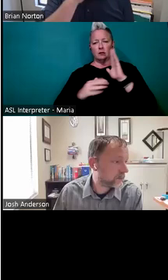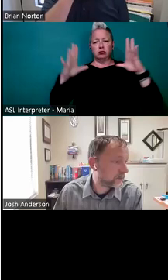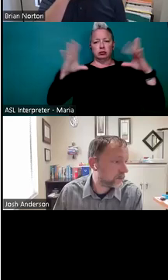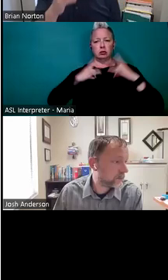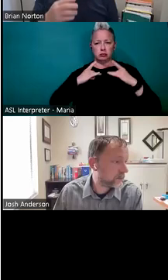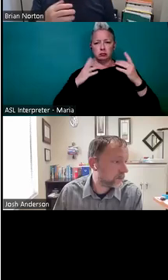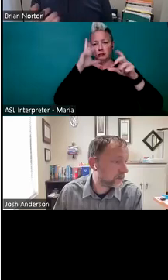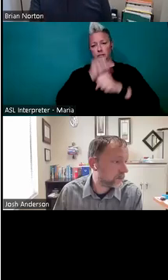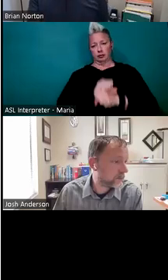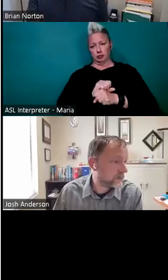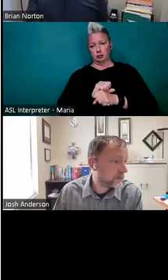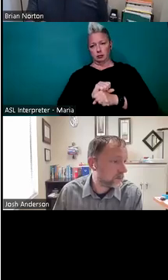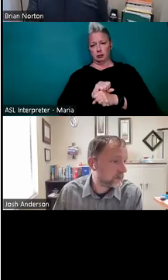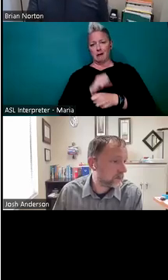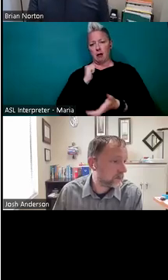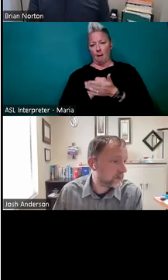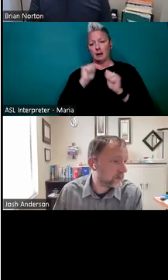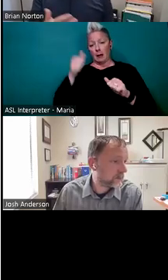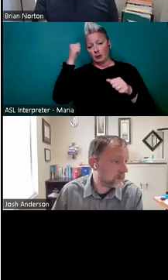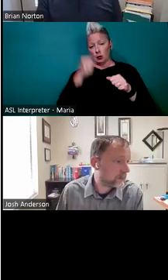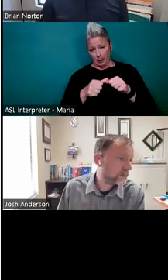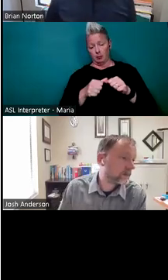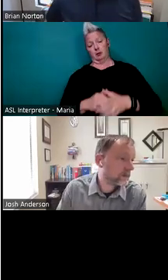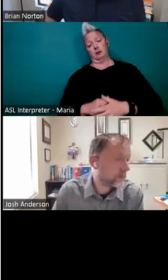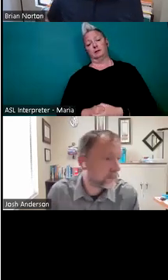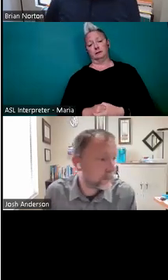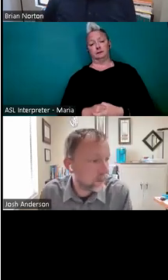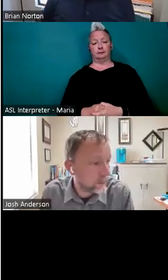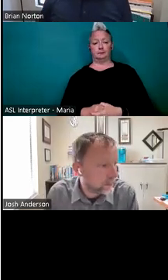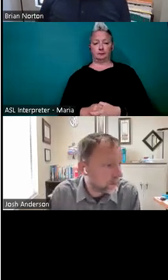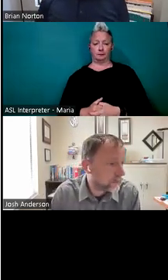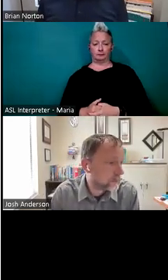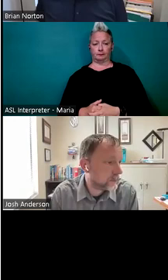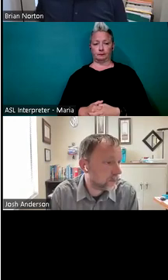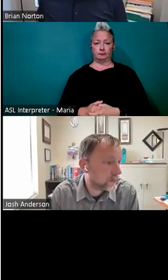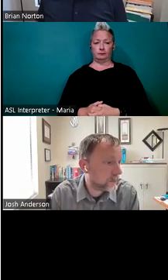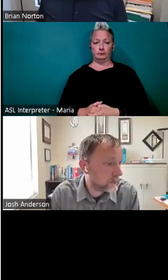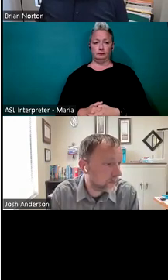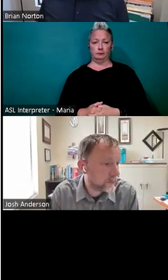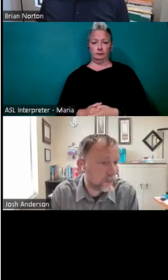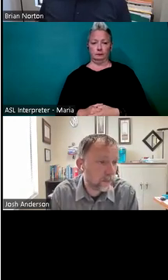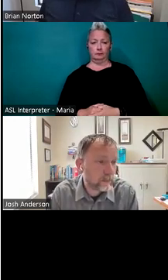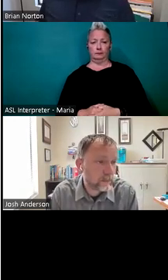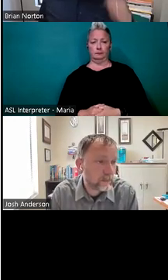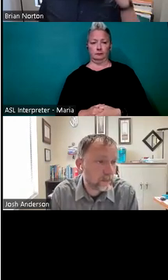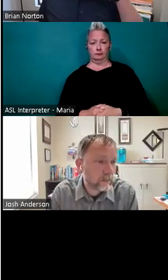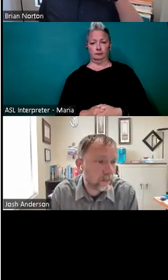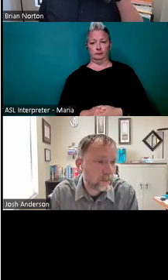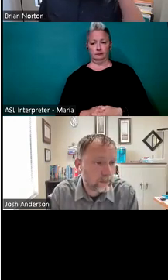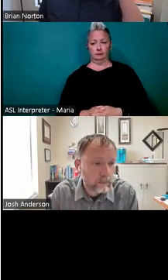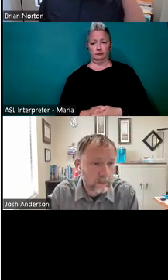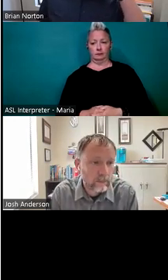And sometimes being able to remember and understand and work through what you have to do makes it a lot easier for folks.